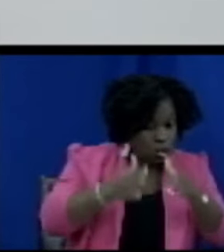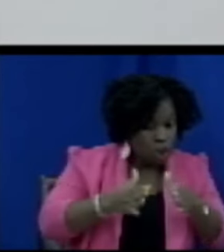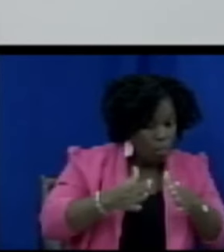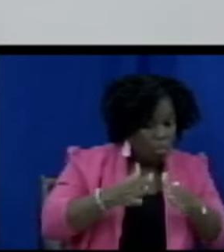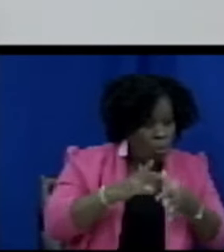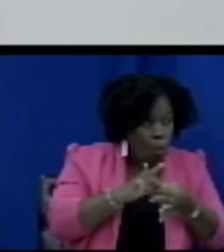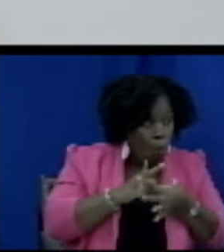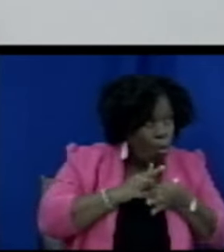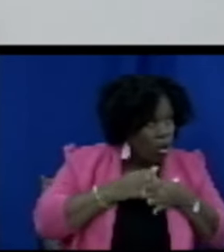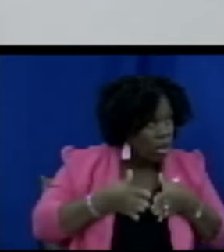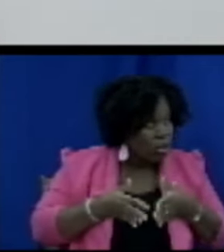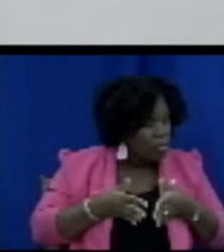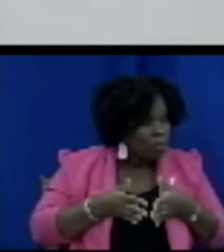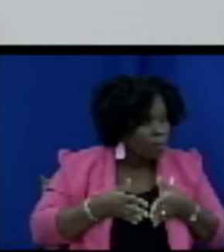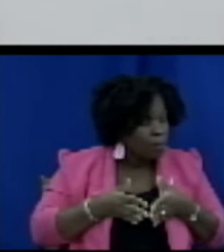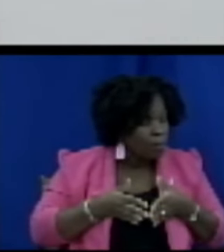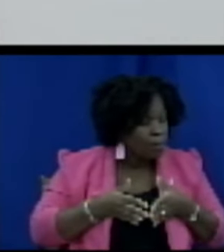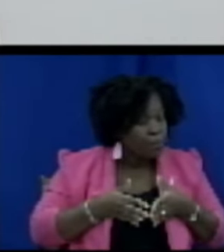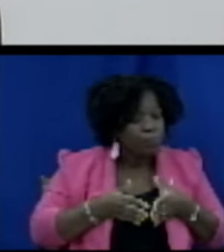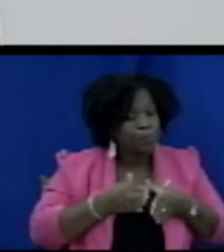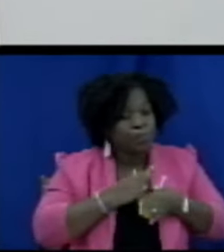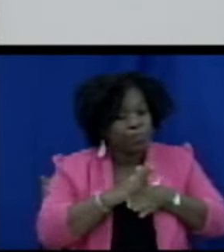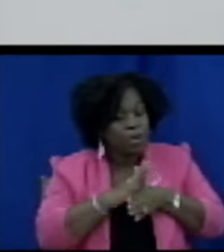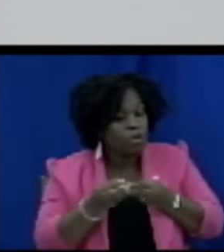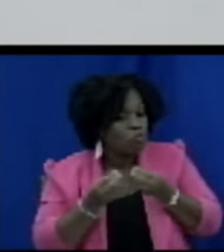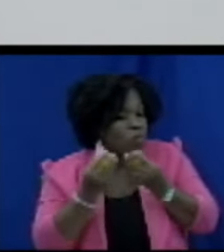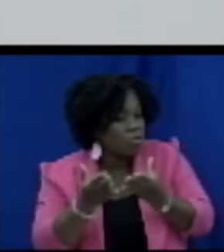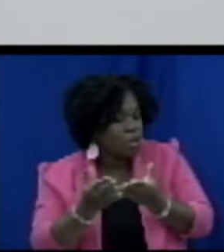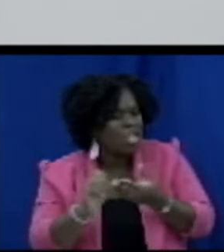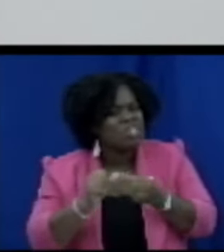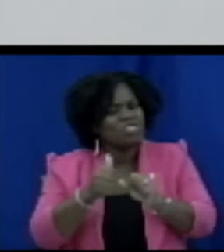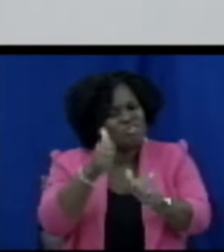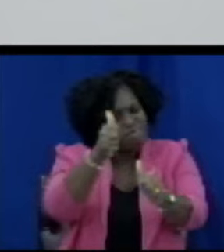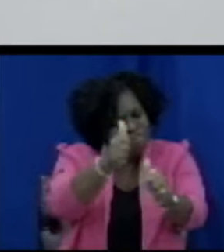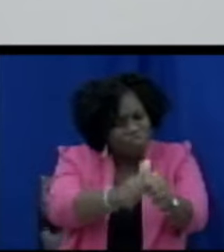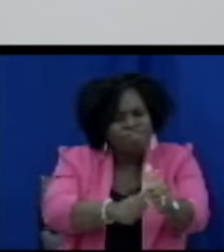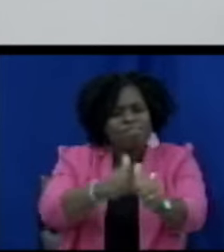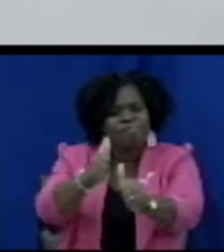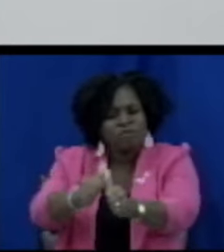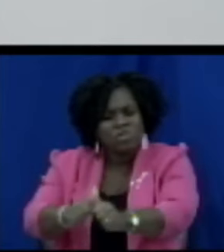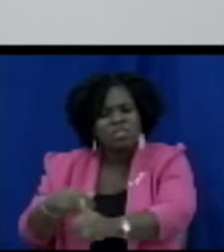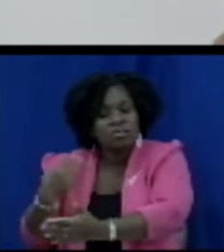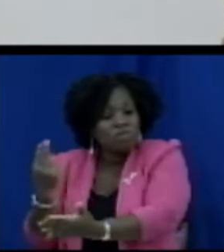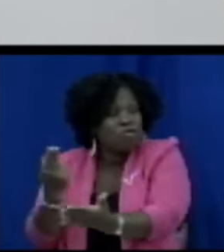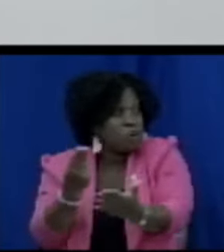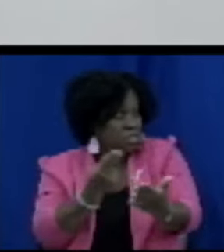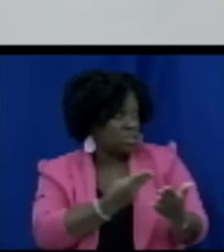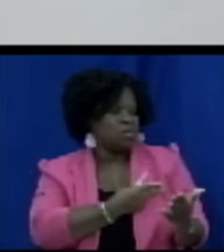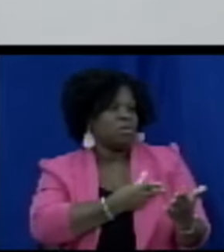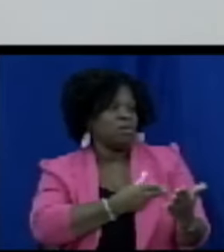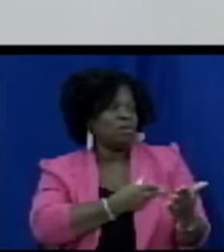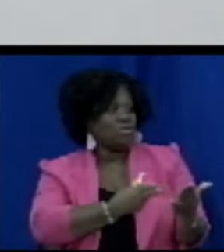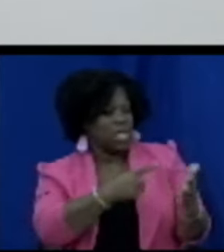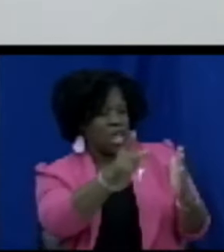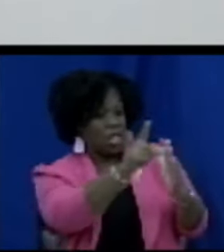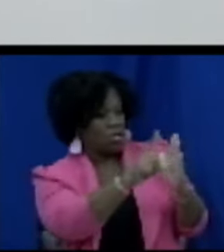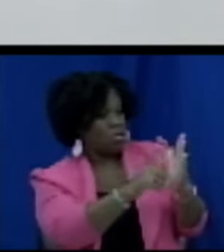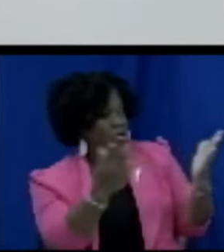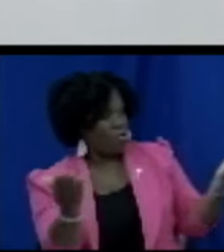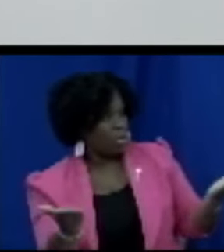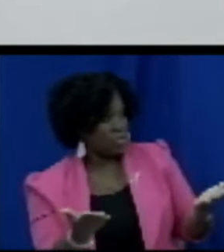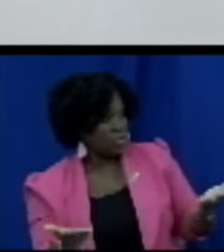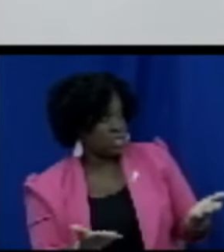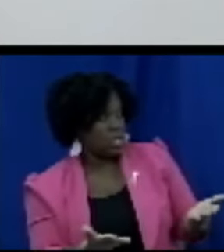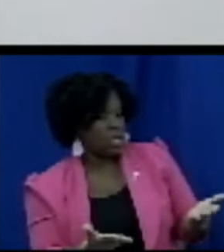and so each of us even as legislators would have to be